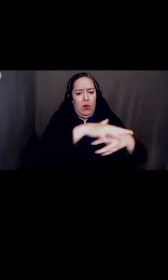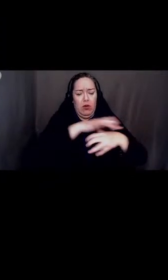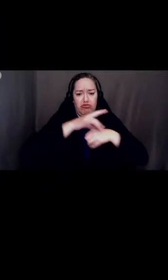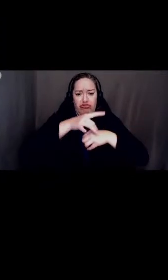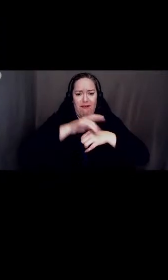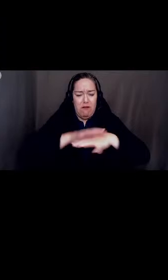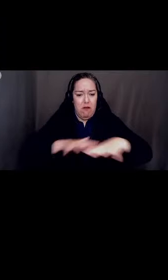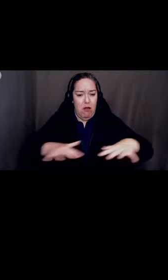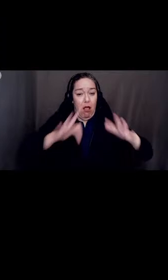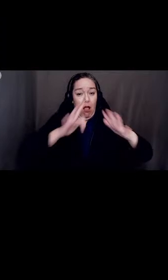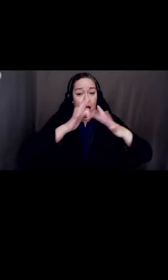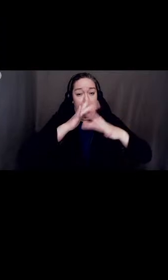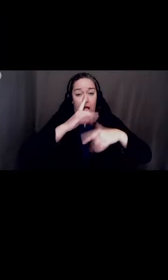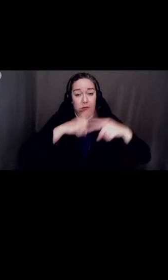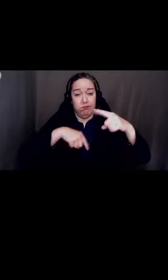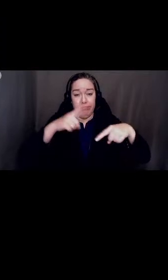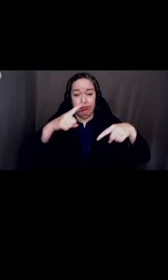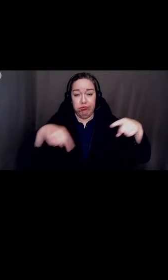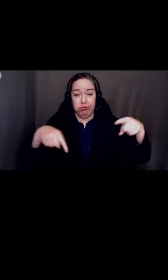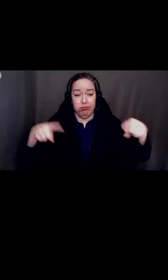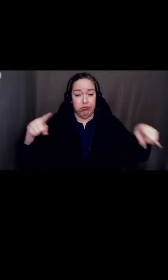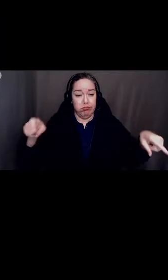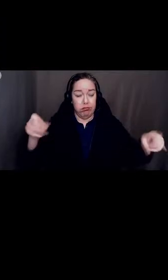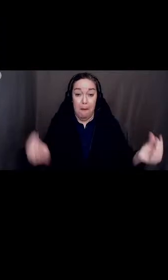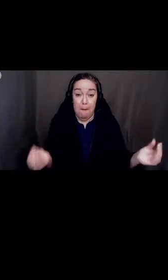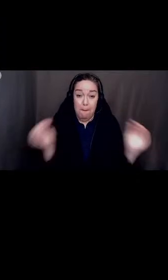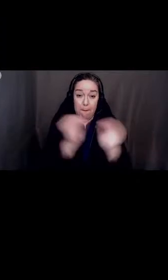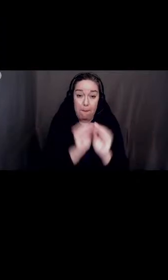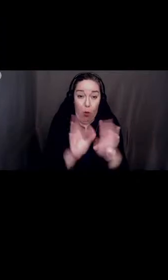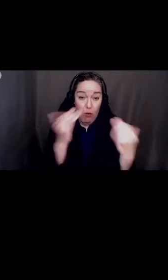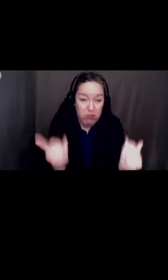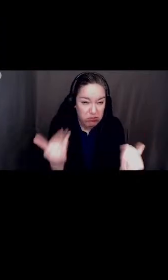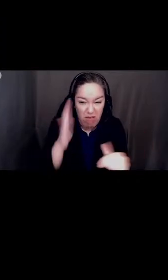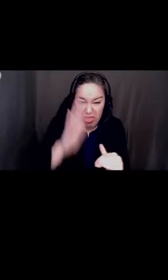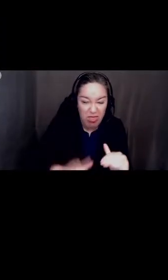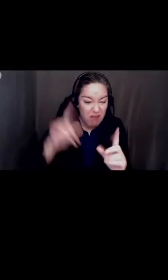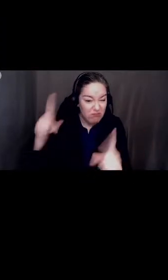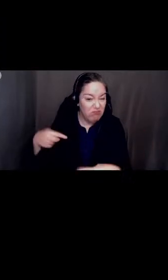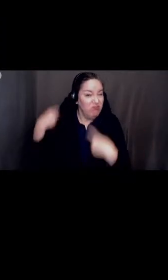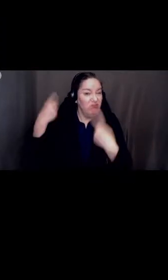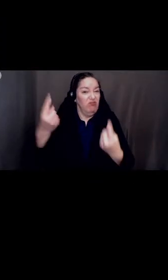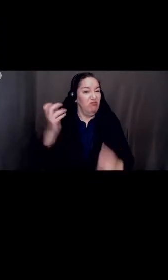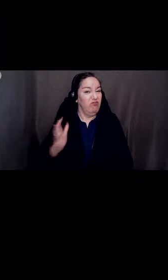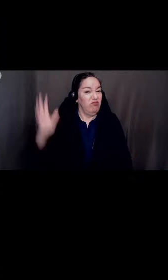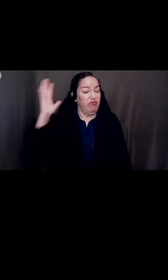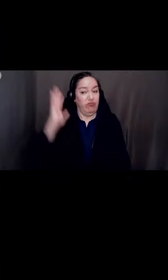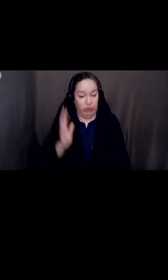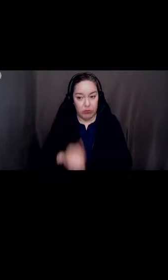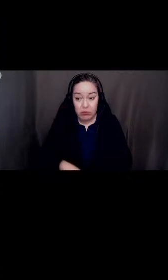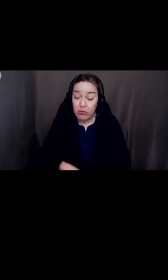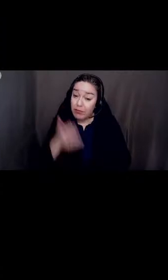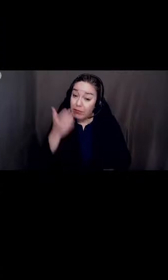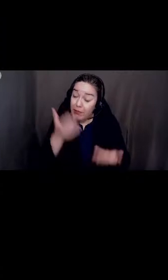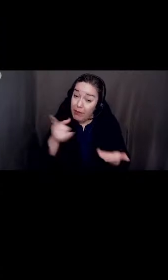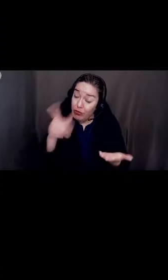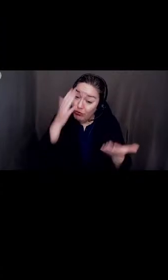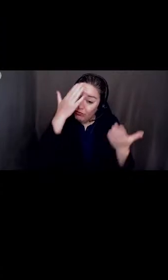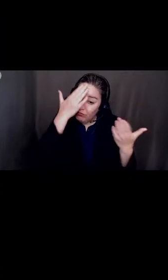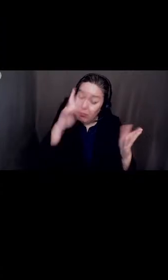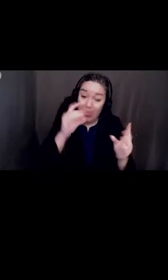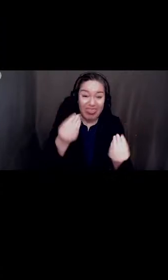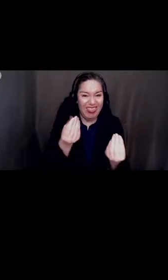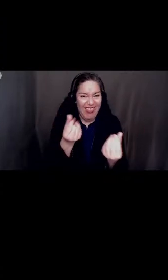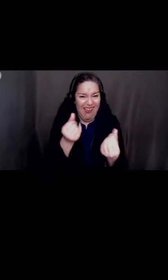diversity today than ever before. You may not know this, but the land of the CJUSD